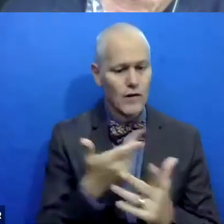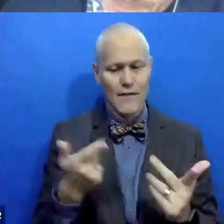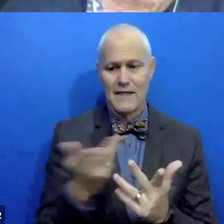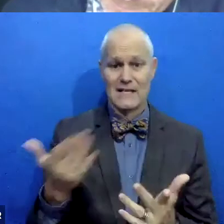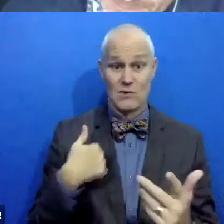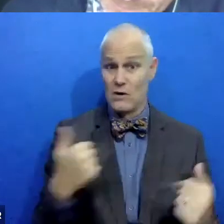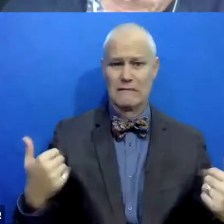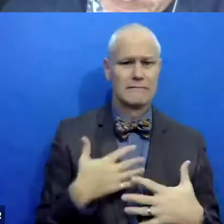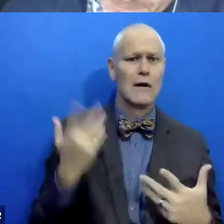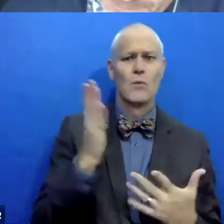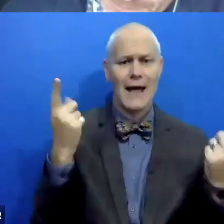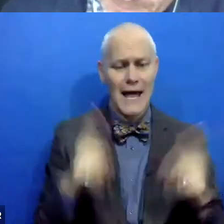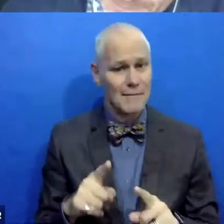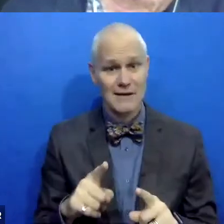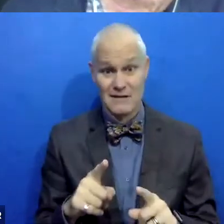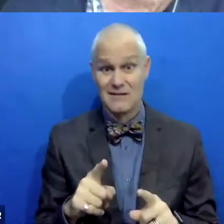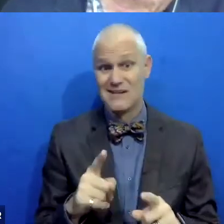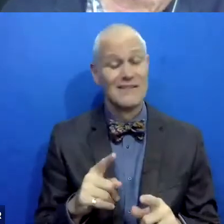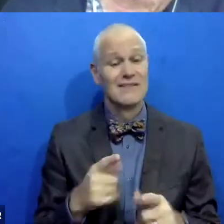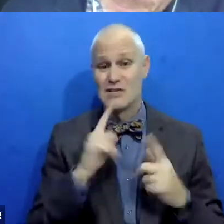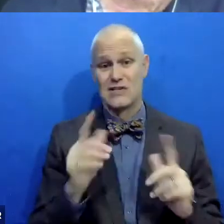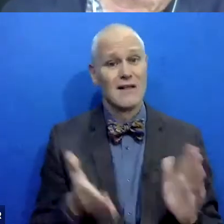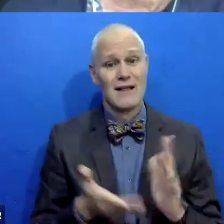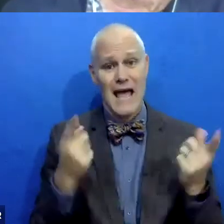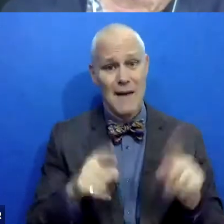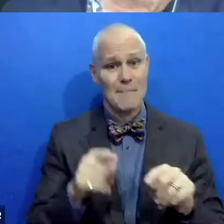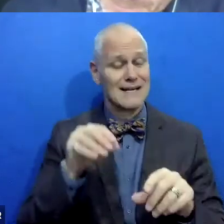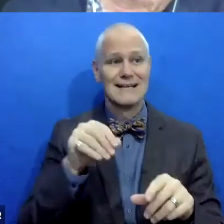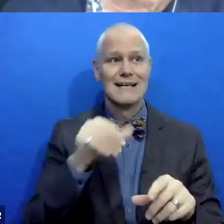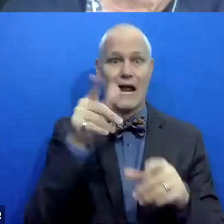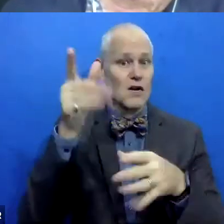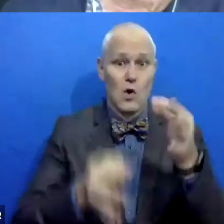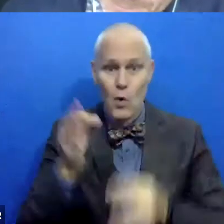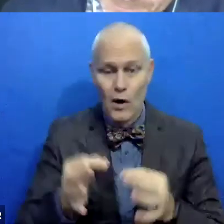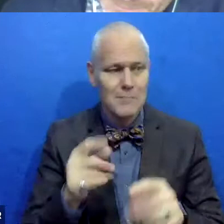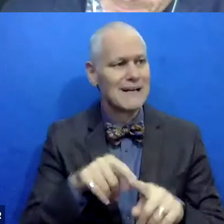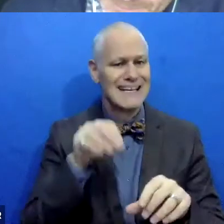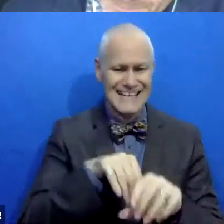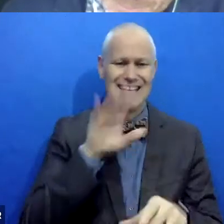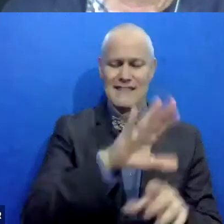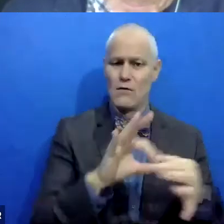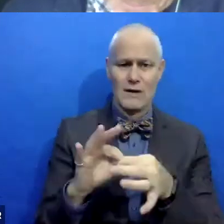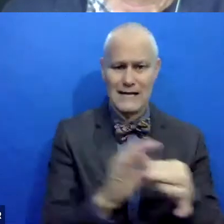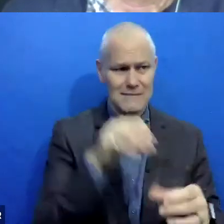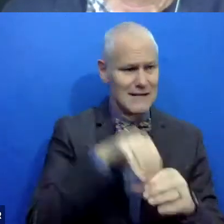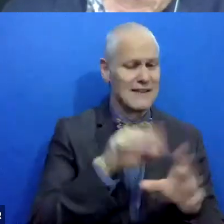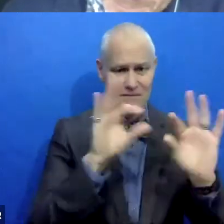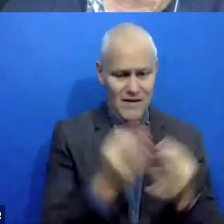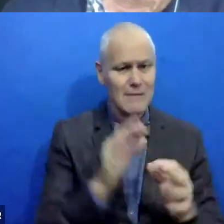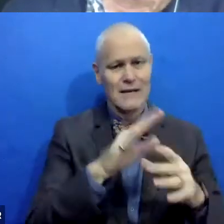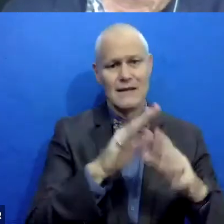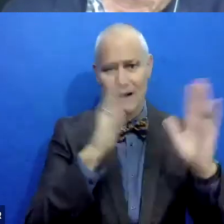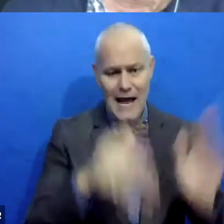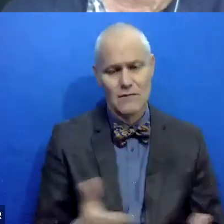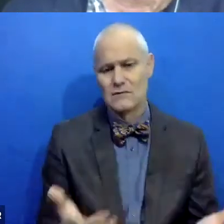are happening when we're not there. They're happening not in the courtroom. They are happening in the relationships that exist. They're happening, uh, outside the circle all the time.